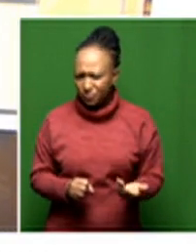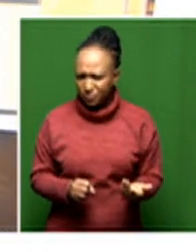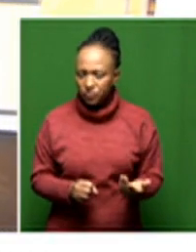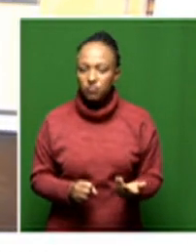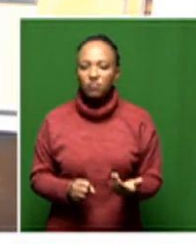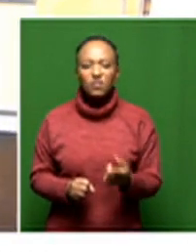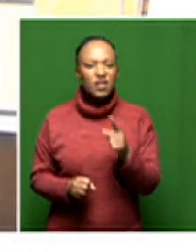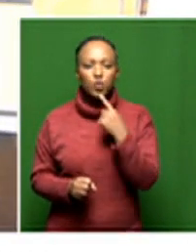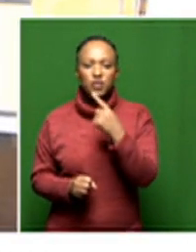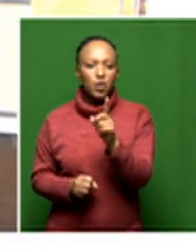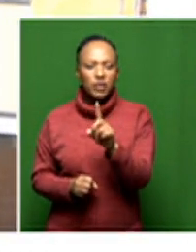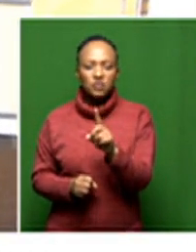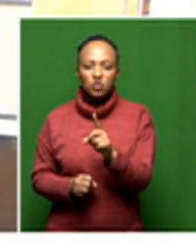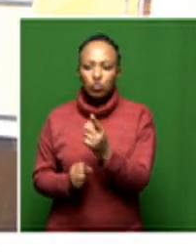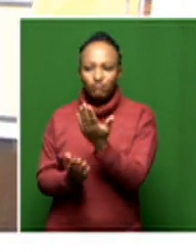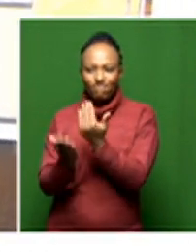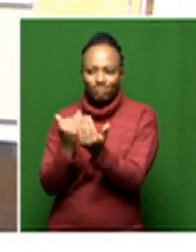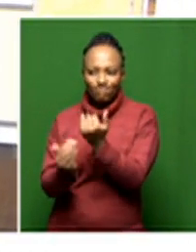what would you say to attract